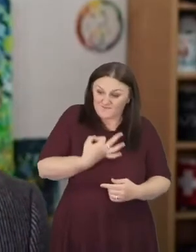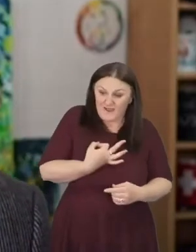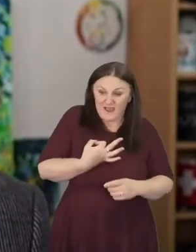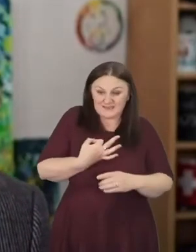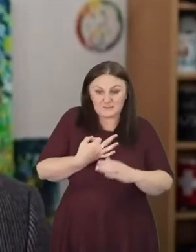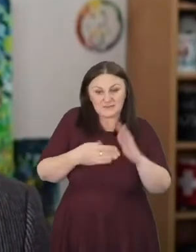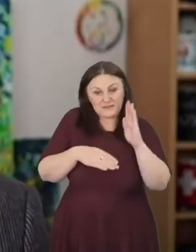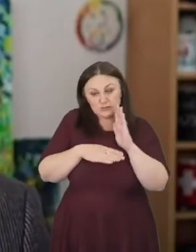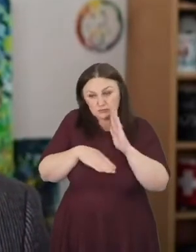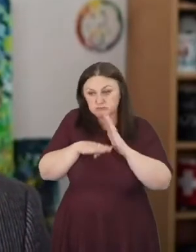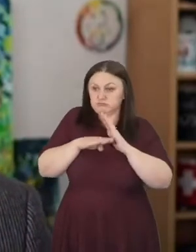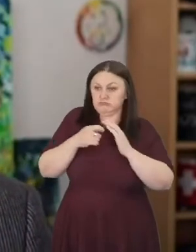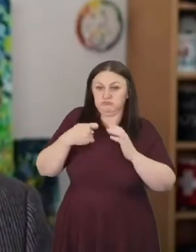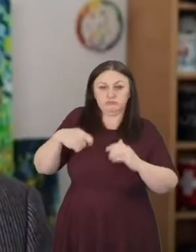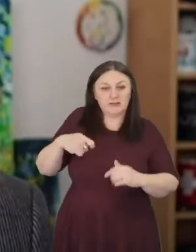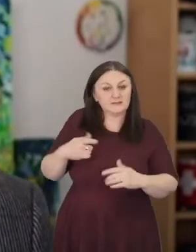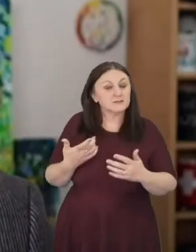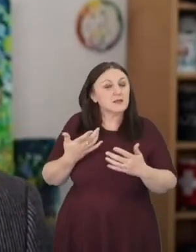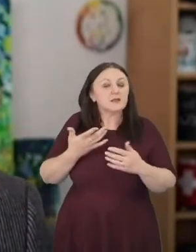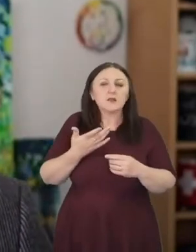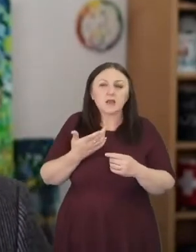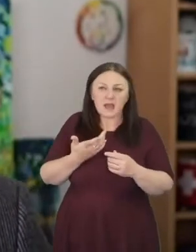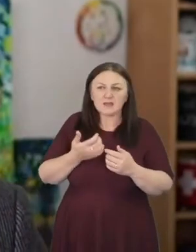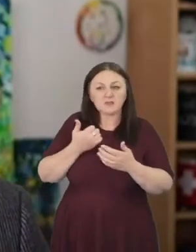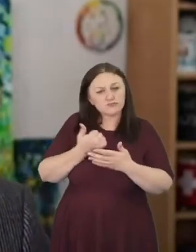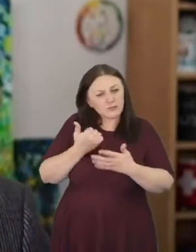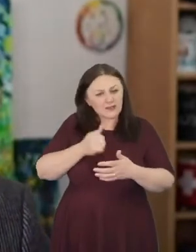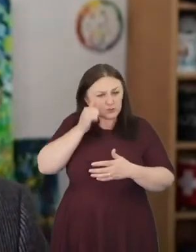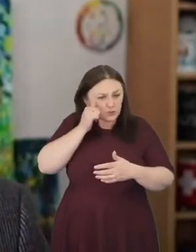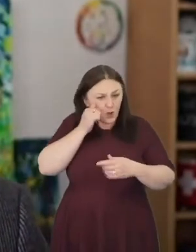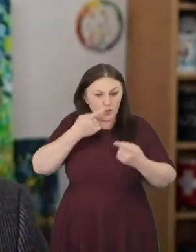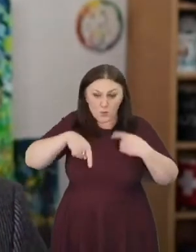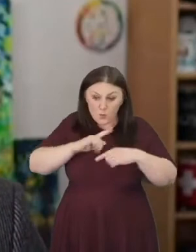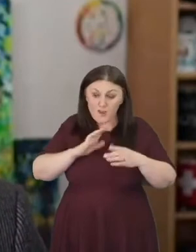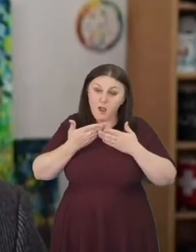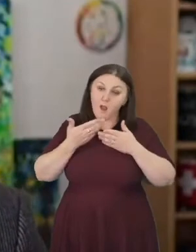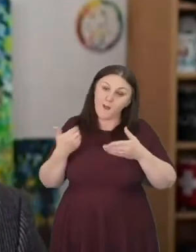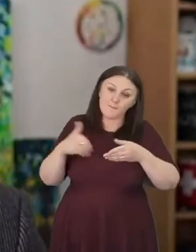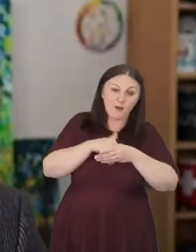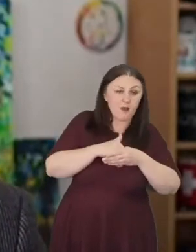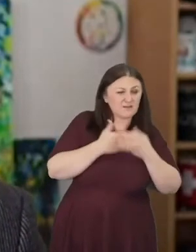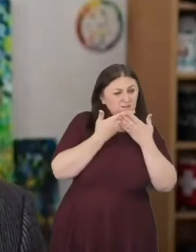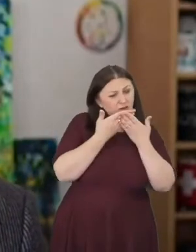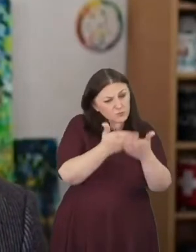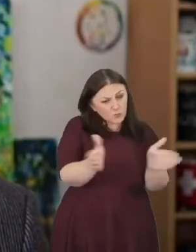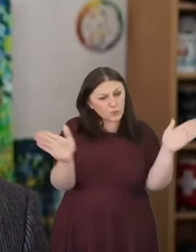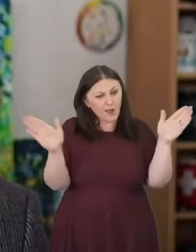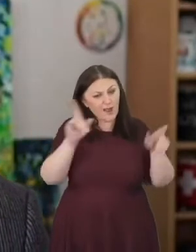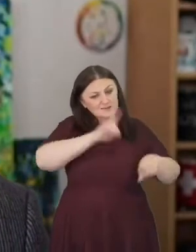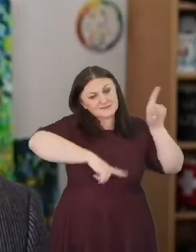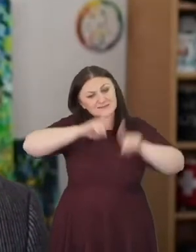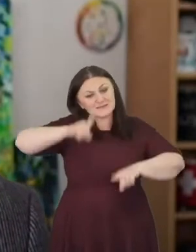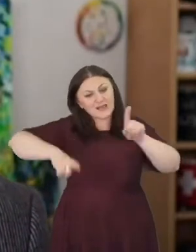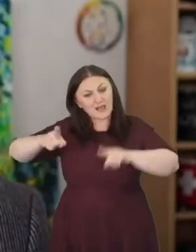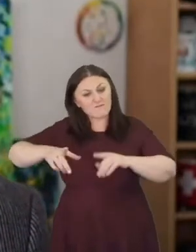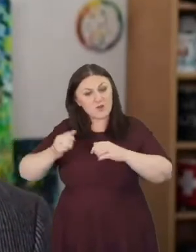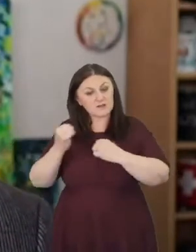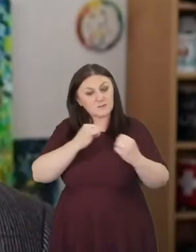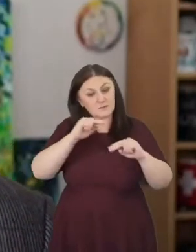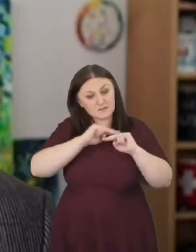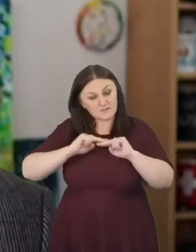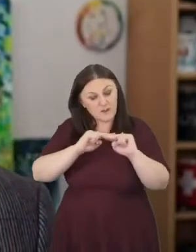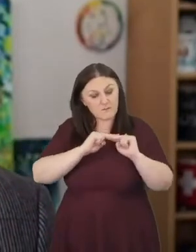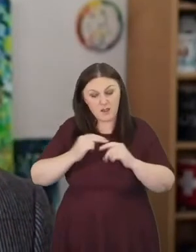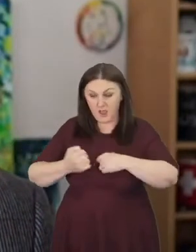great to know that we're part of a very wide, diverse Baptist family and I think our church